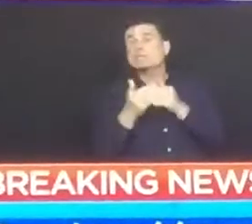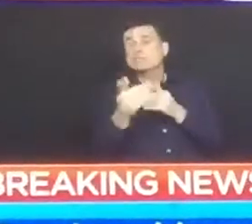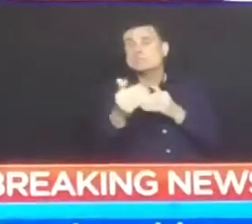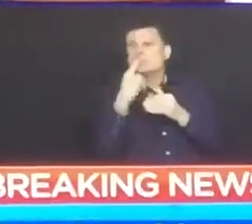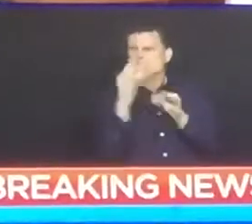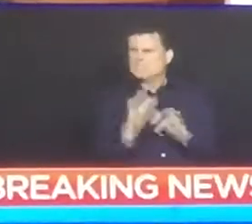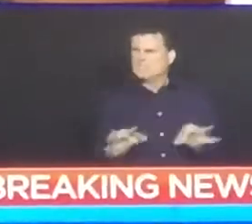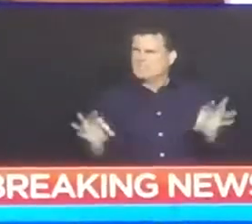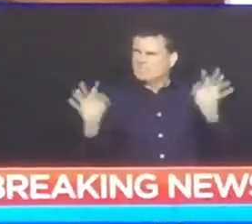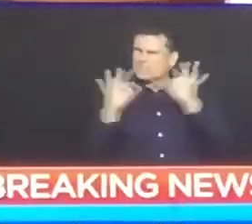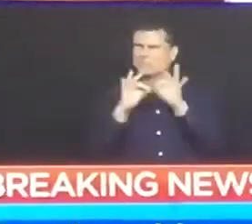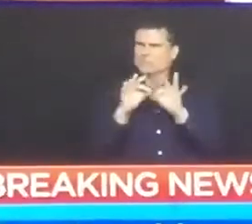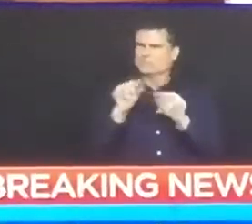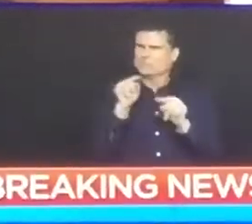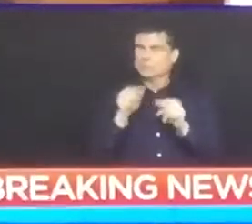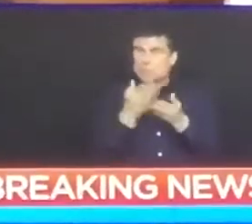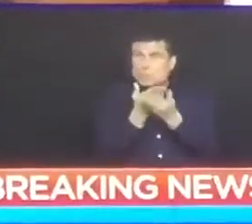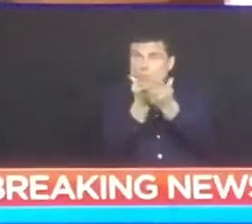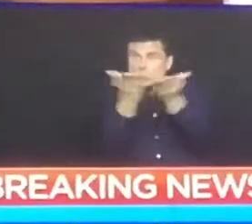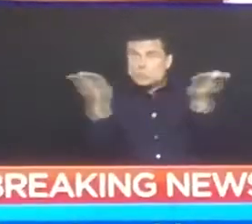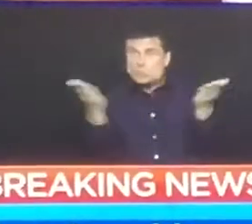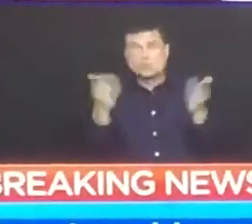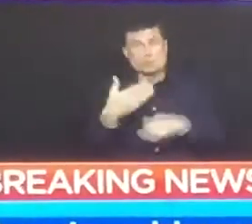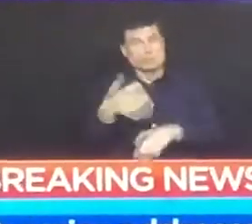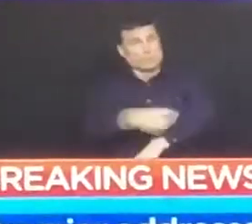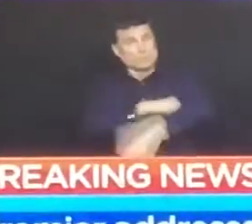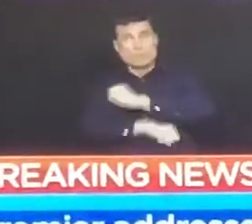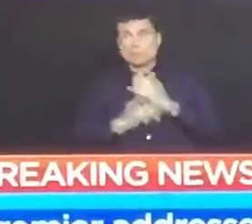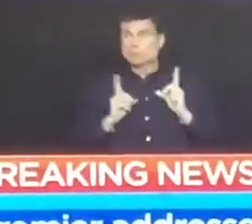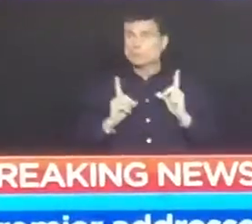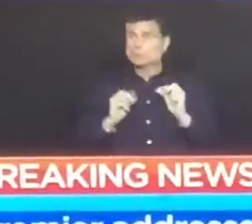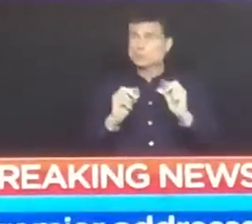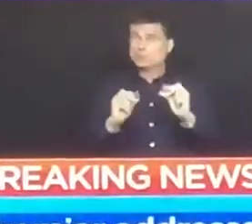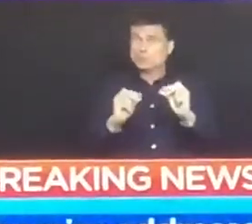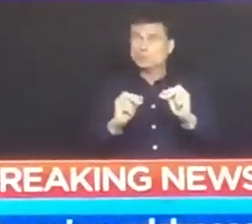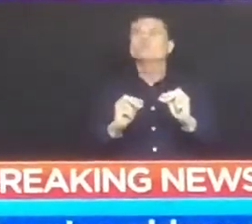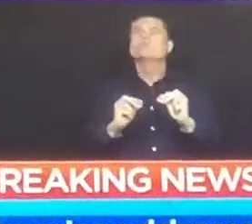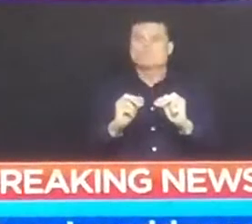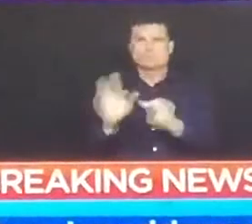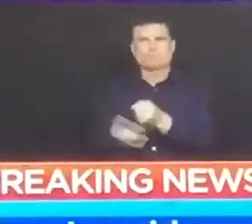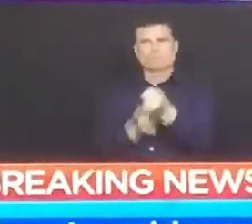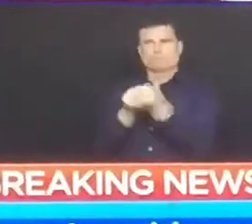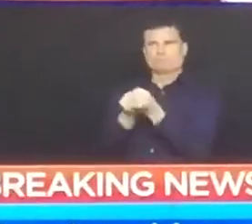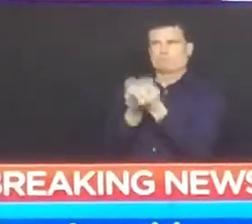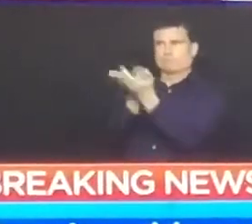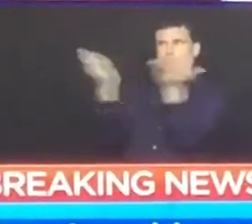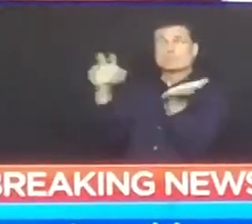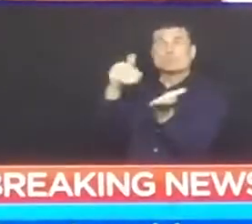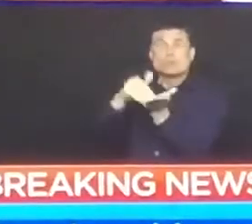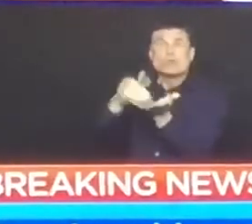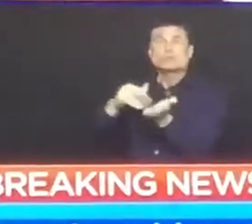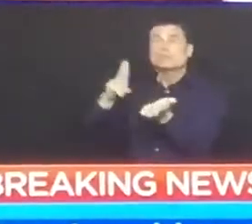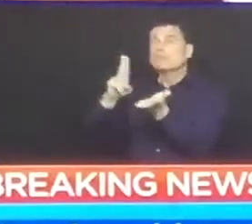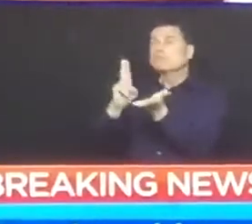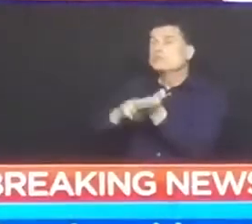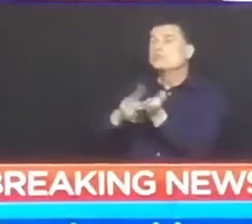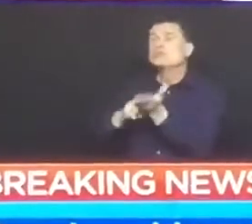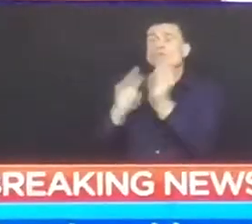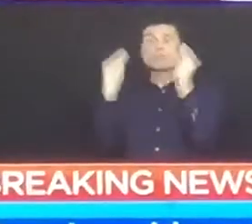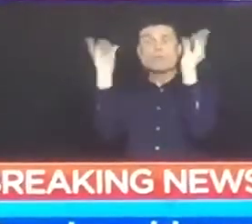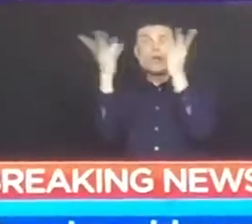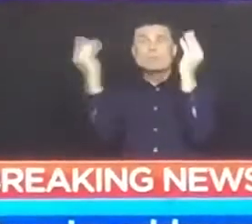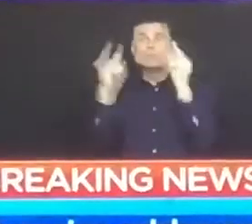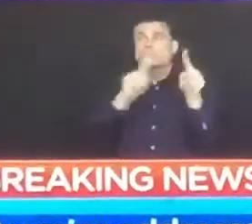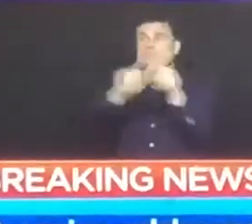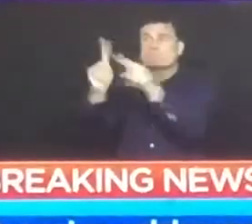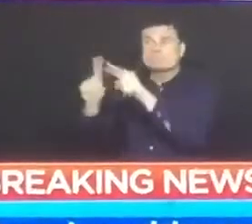and weeks ahead. It will determine how many of us stay healthy and how much we can do to flatten the curve. I want